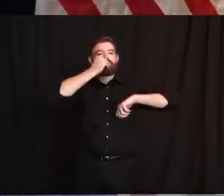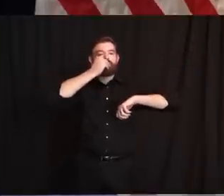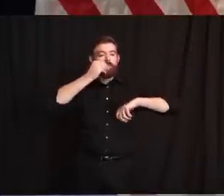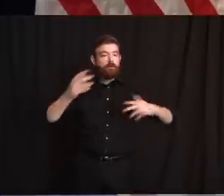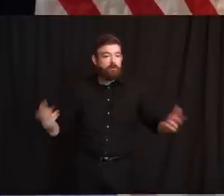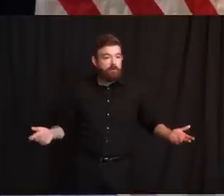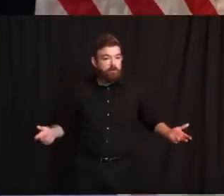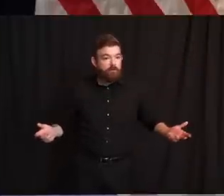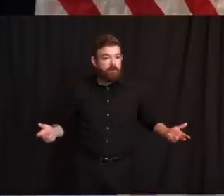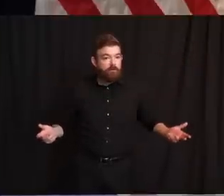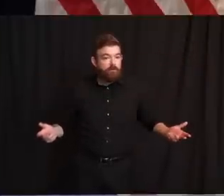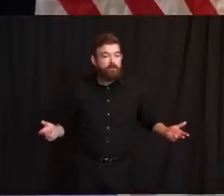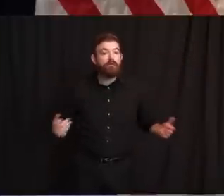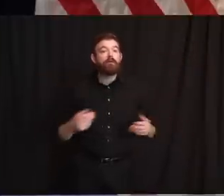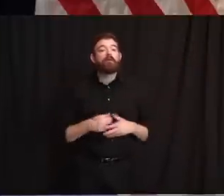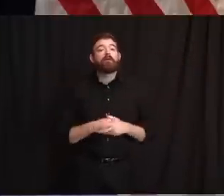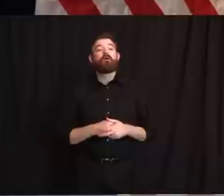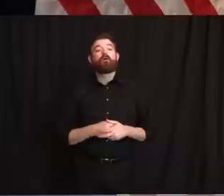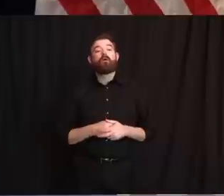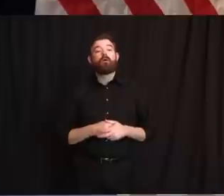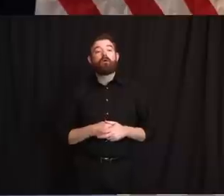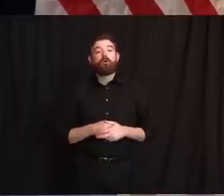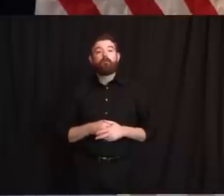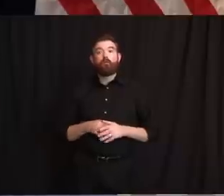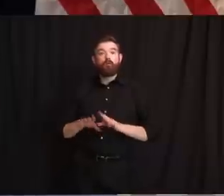say outdoor facing walls, would that be outdoors?